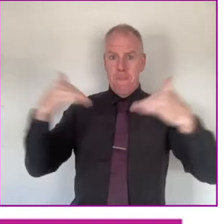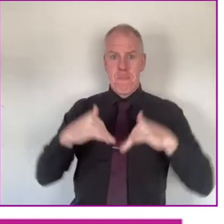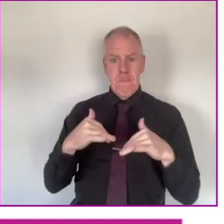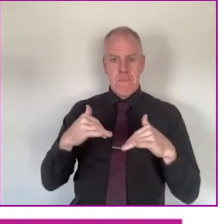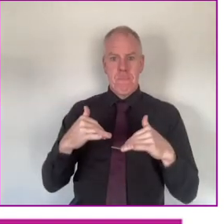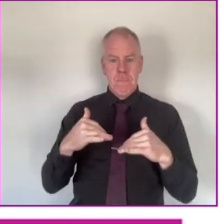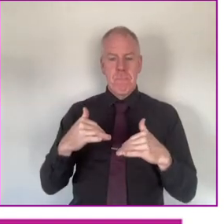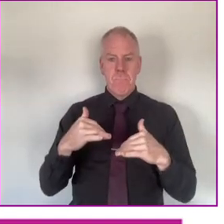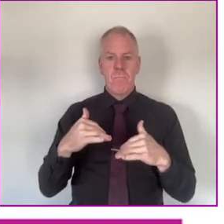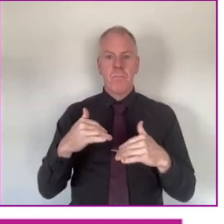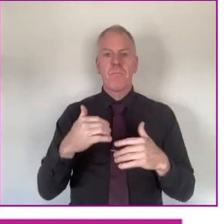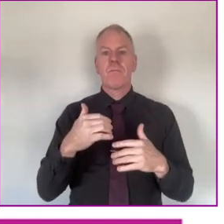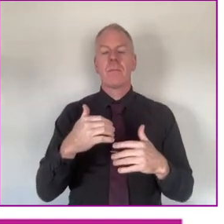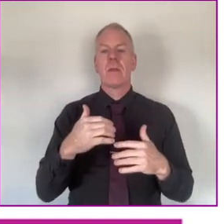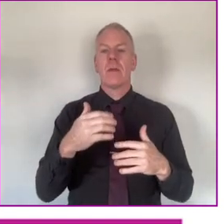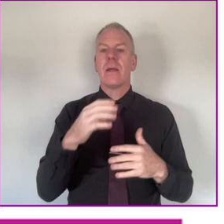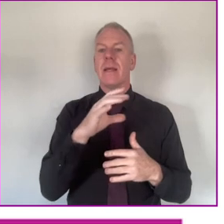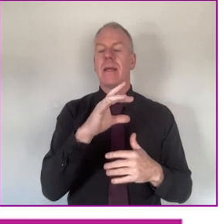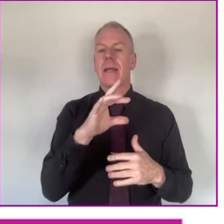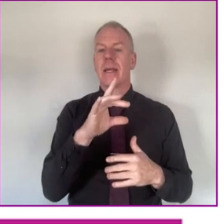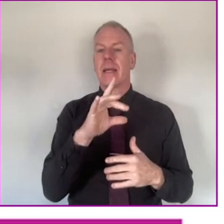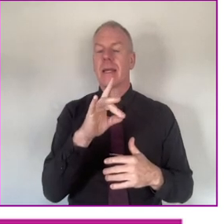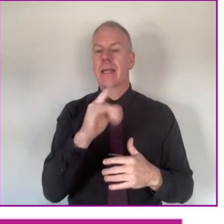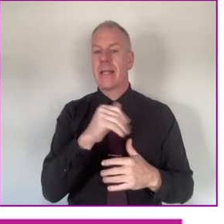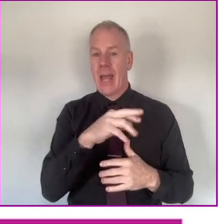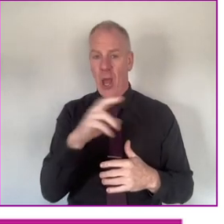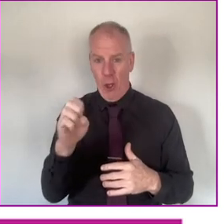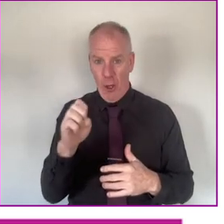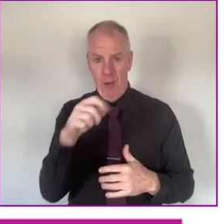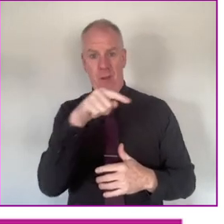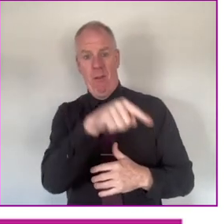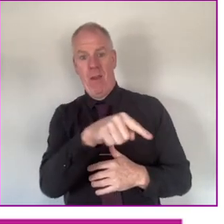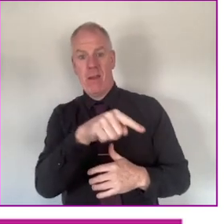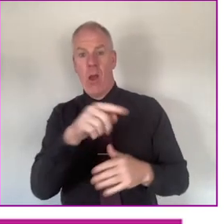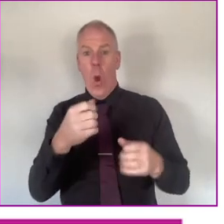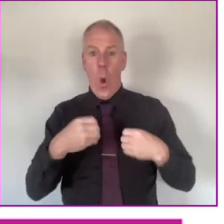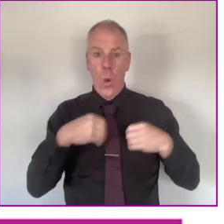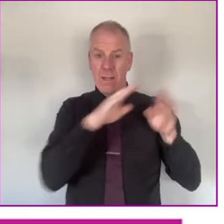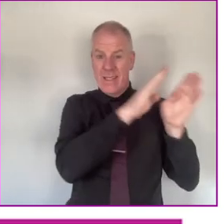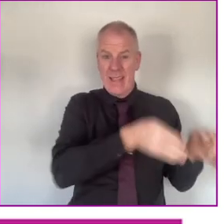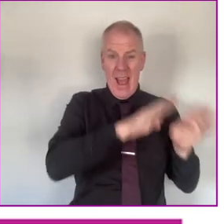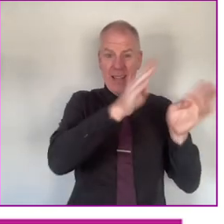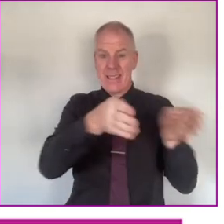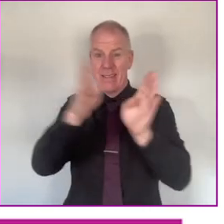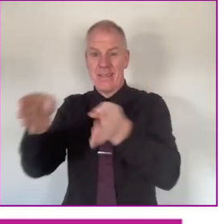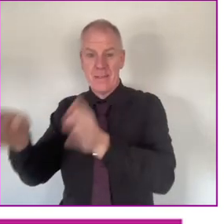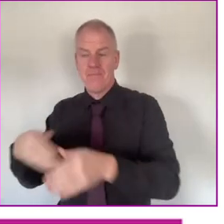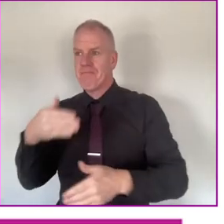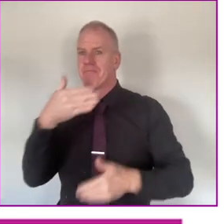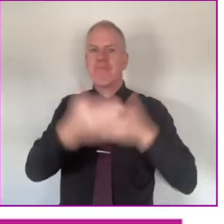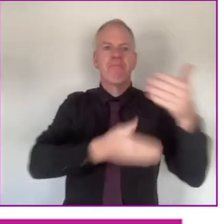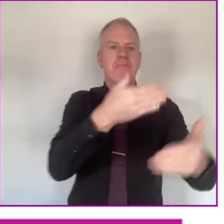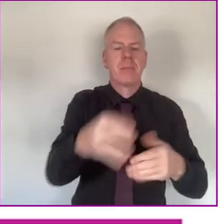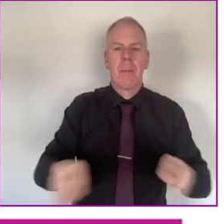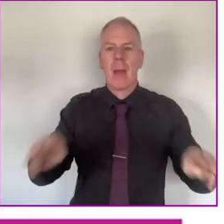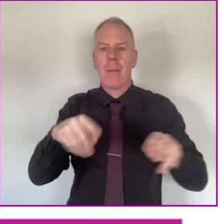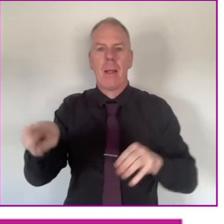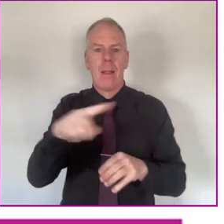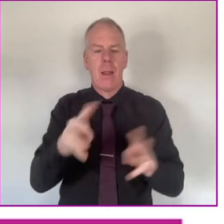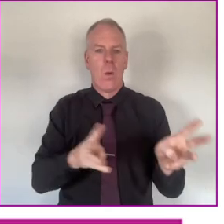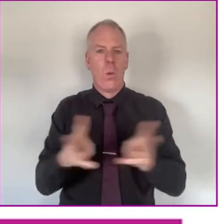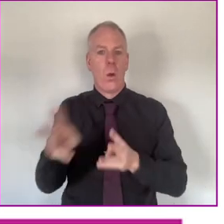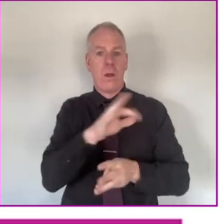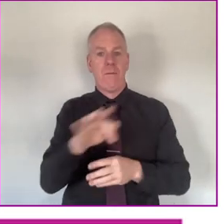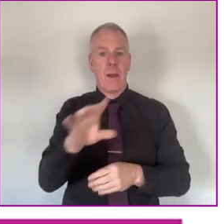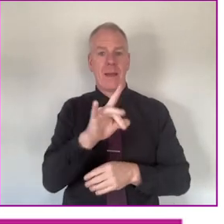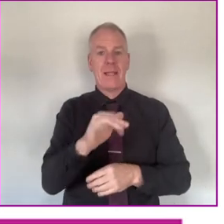to come in to the RS in County Kildare, and they all had their little stands. And they all told the public